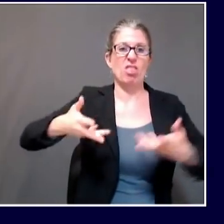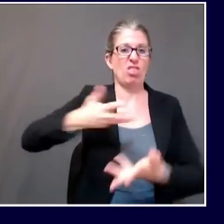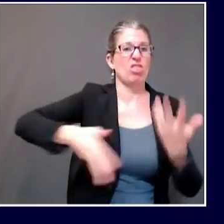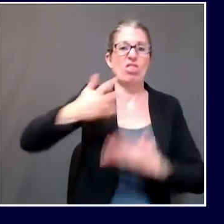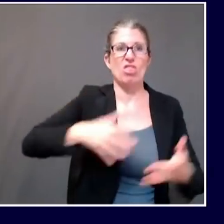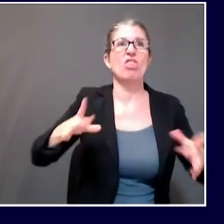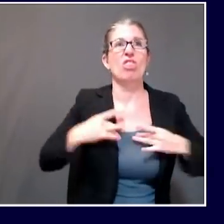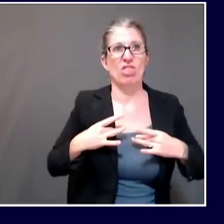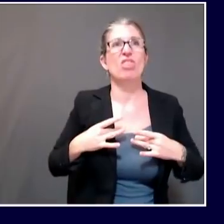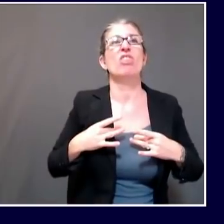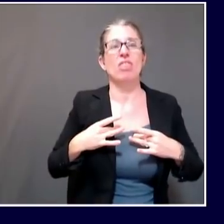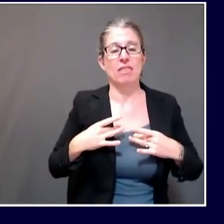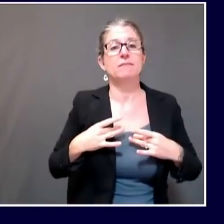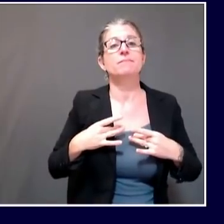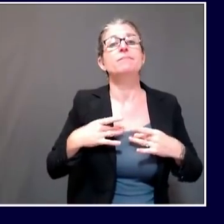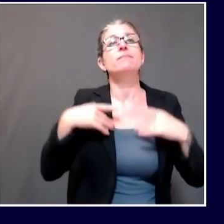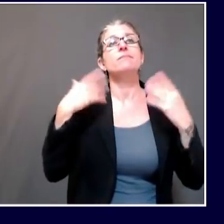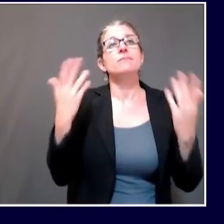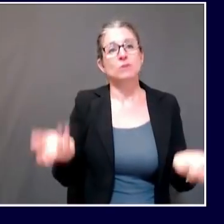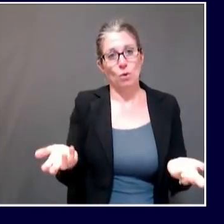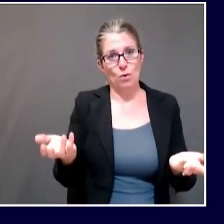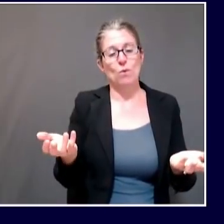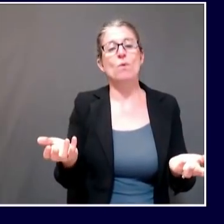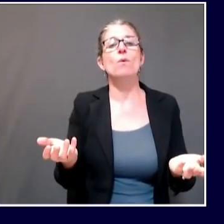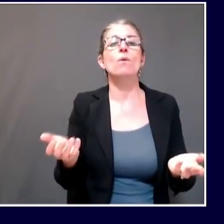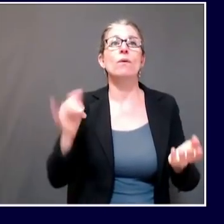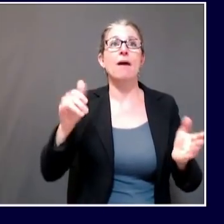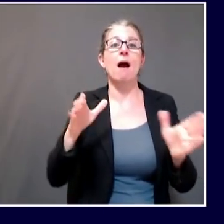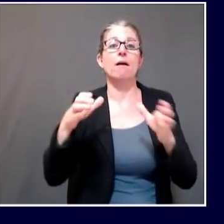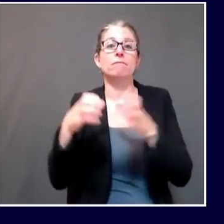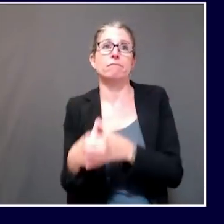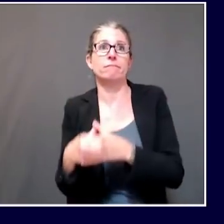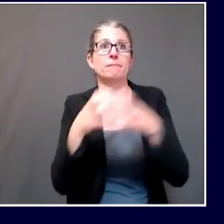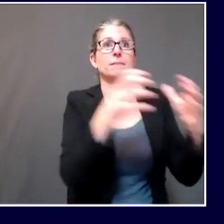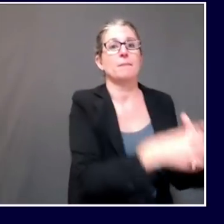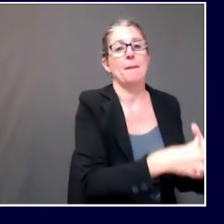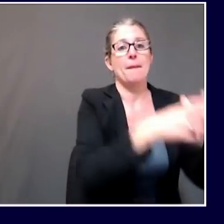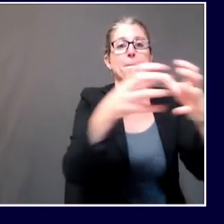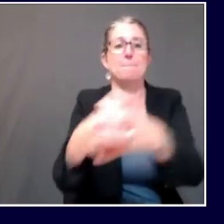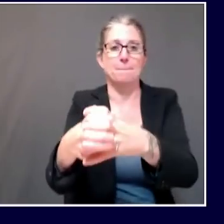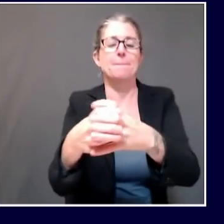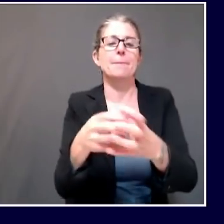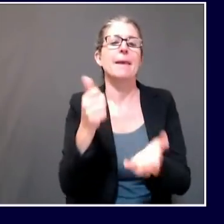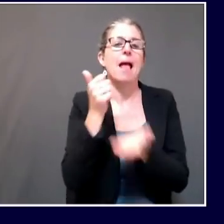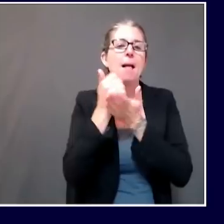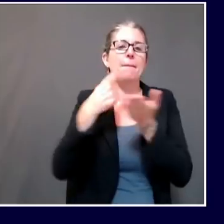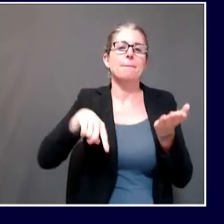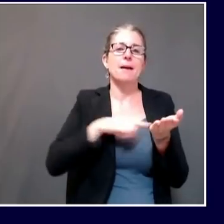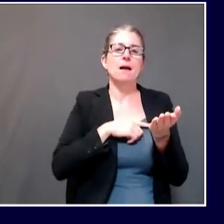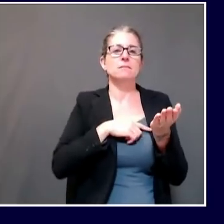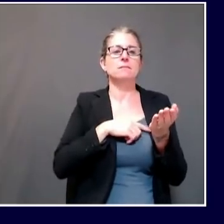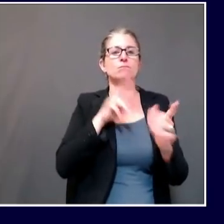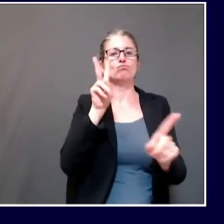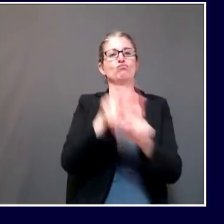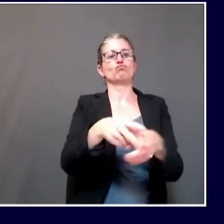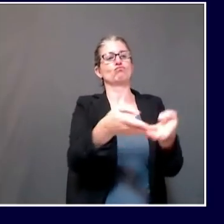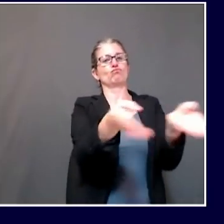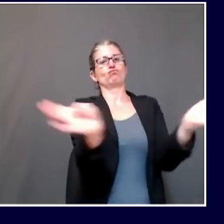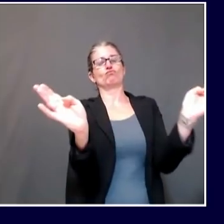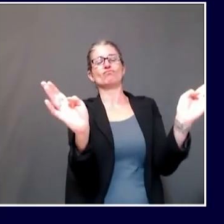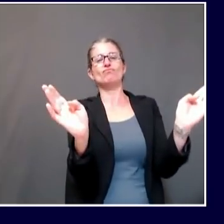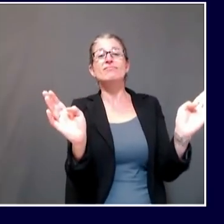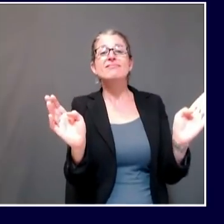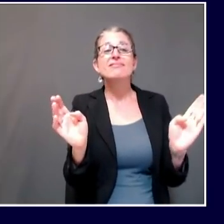public health advice to reduce transmission of COVID-19, and that we're also learning from the experience of other states and other